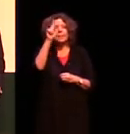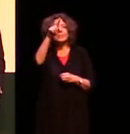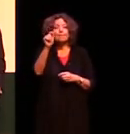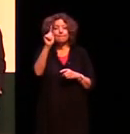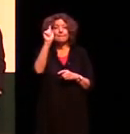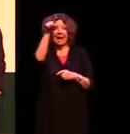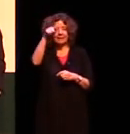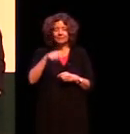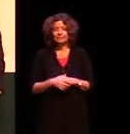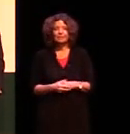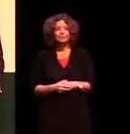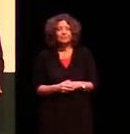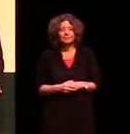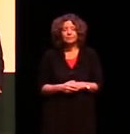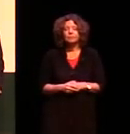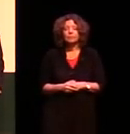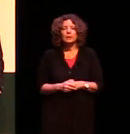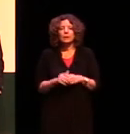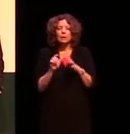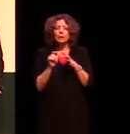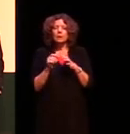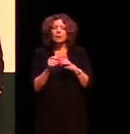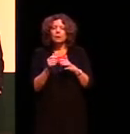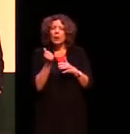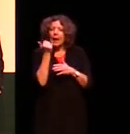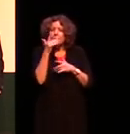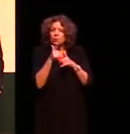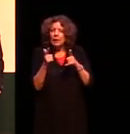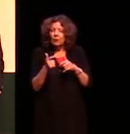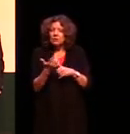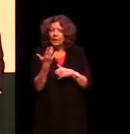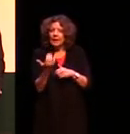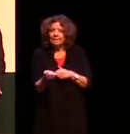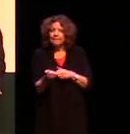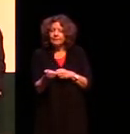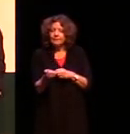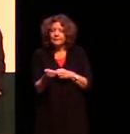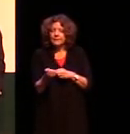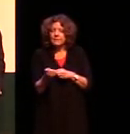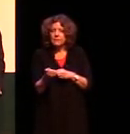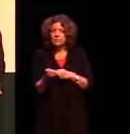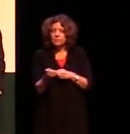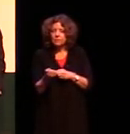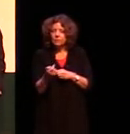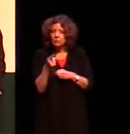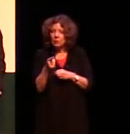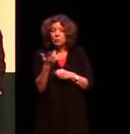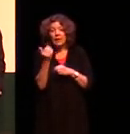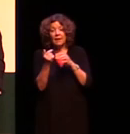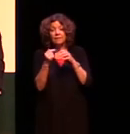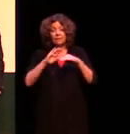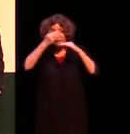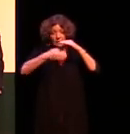way in the back okay um do aboriginal languages um have uh do they use tones